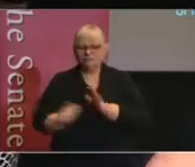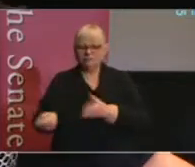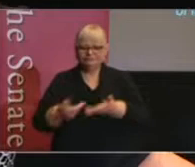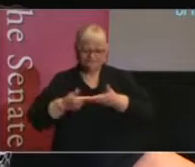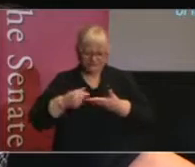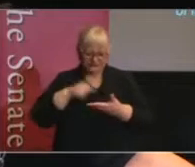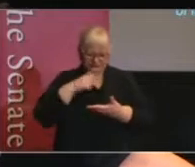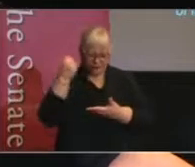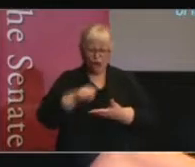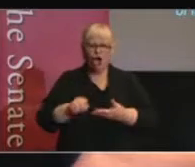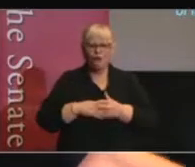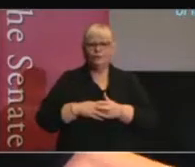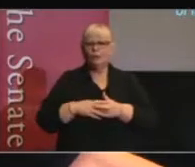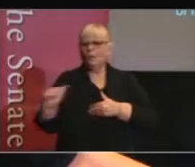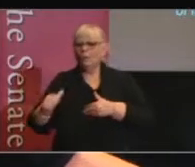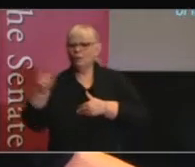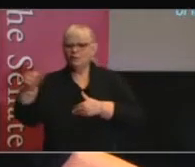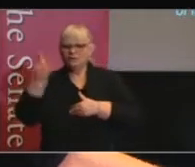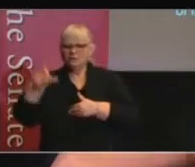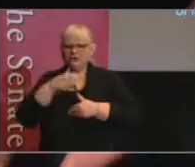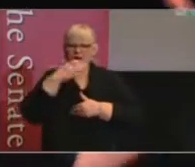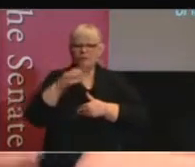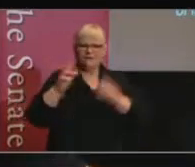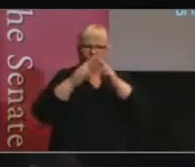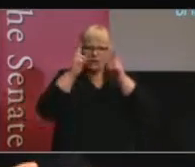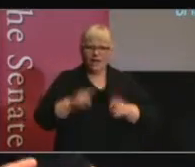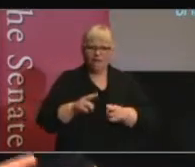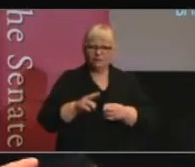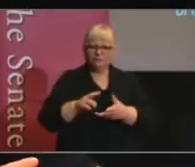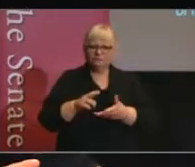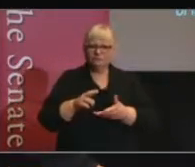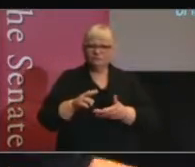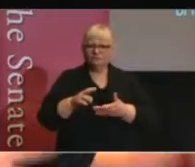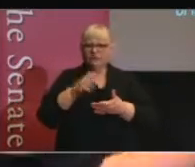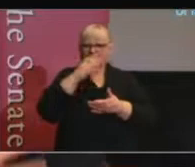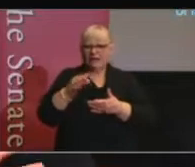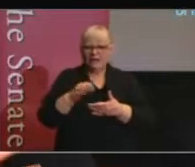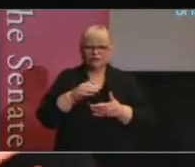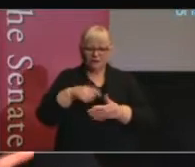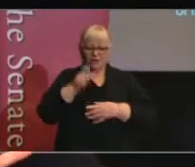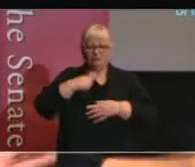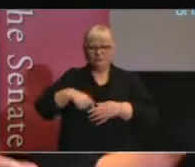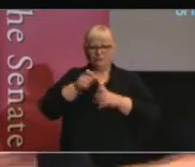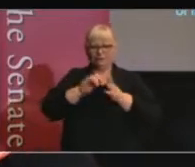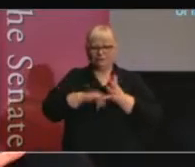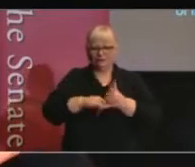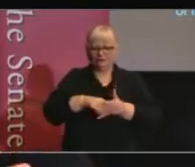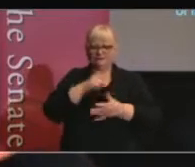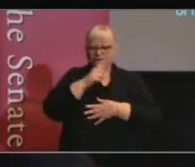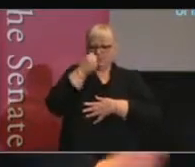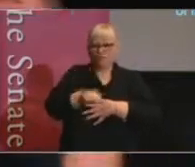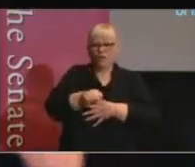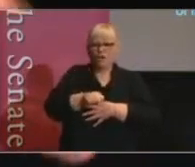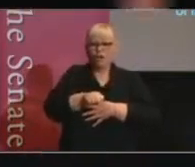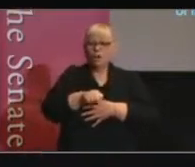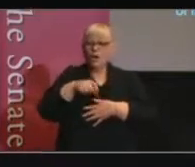their housing application. That decision maker being the executive branch should their decision be subject